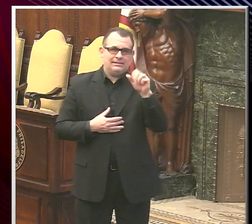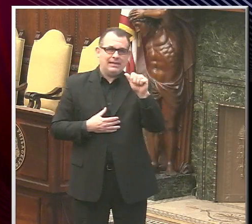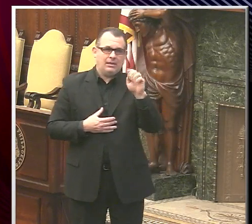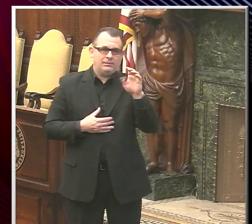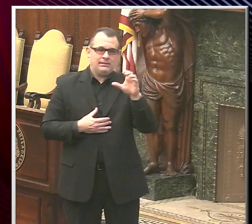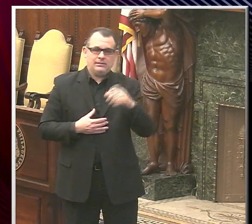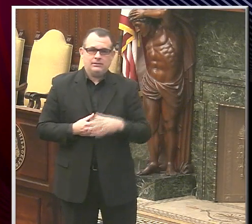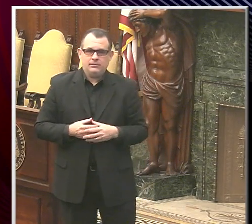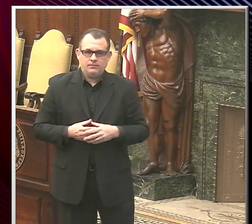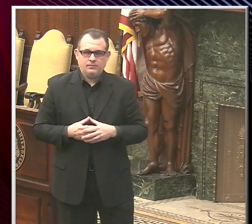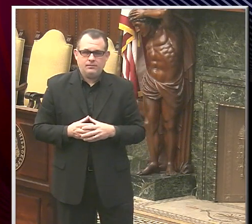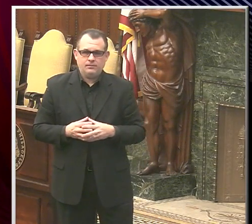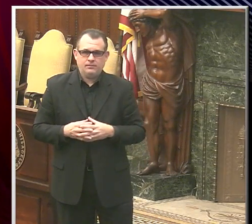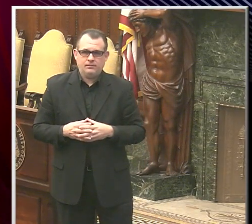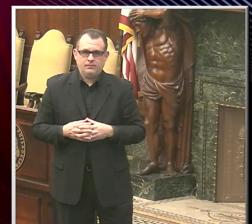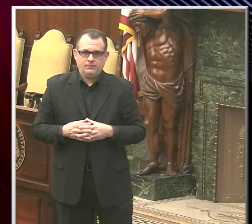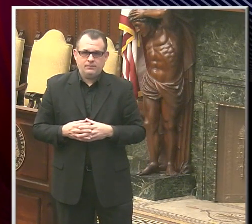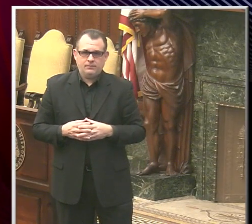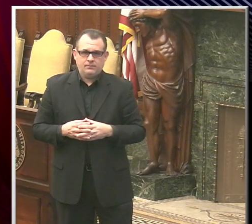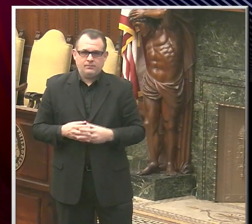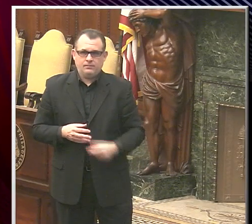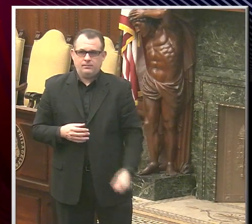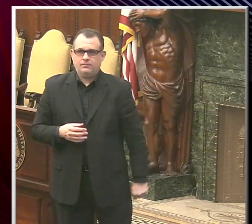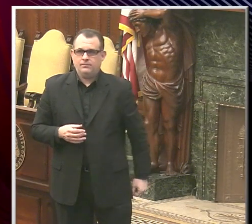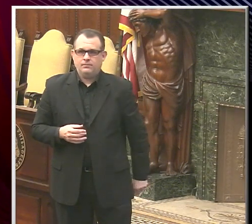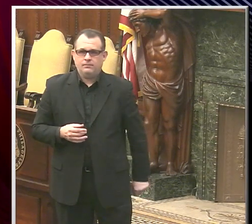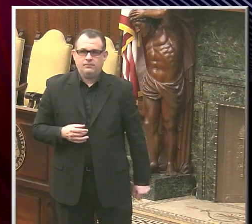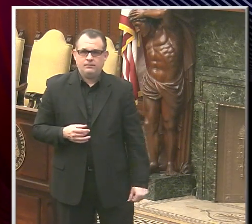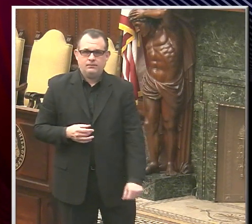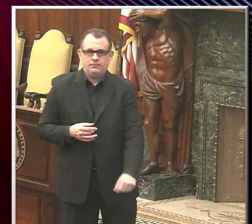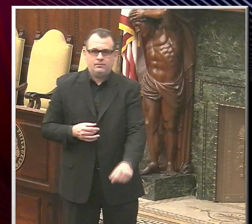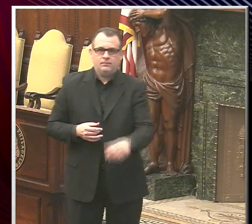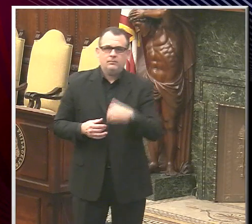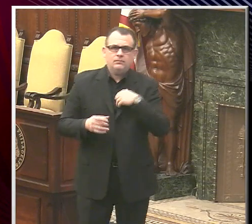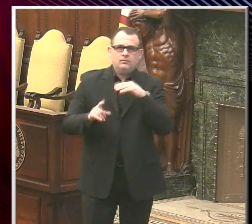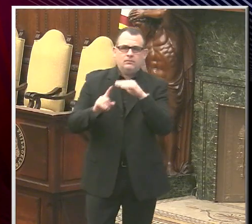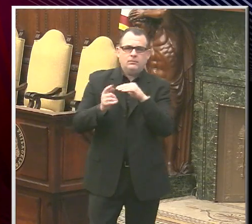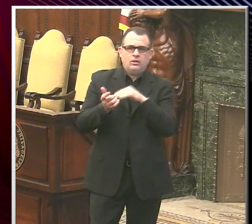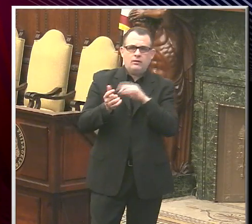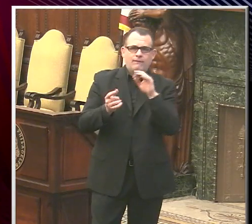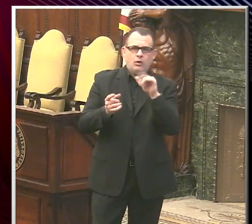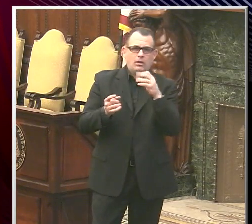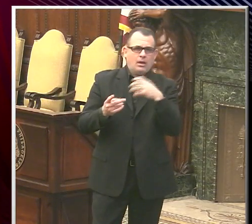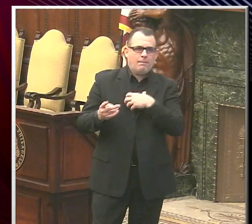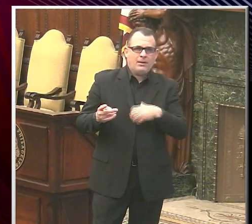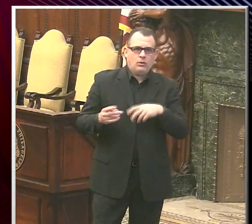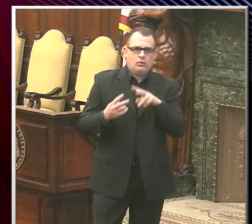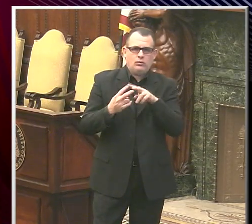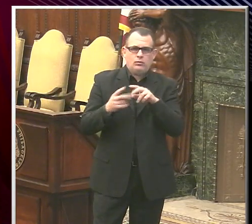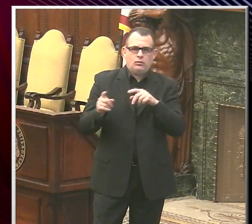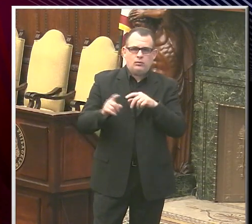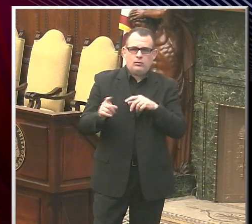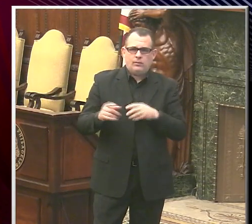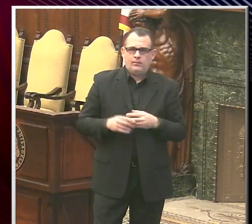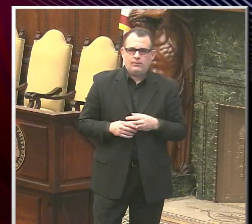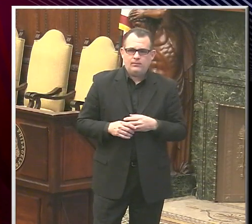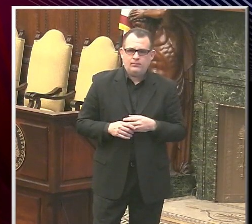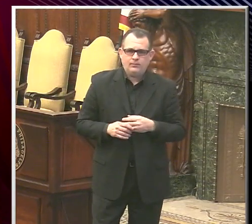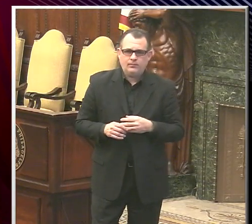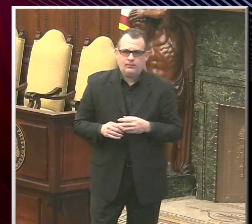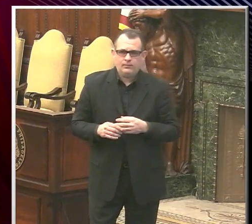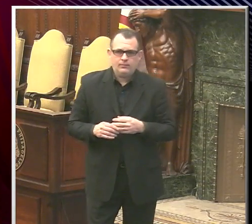Hi, everybody. This is a question for both Dr. Farley and the mayor. I understand that there are strict